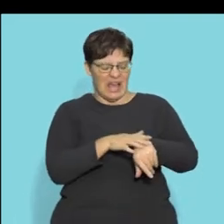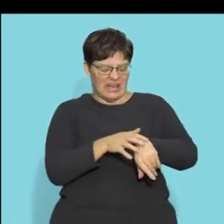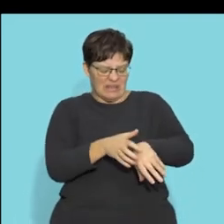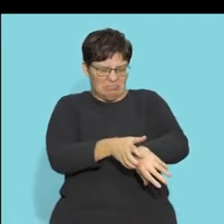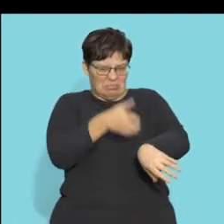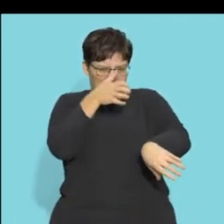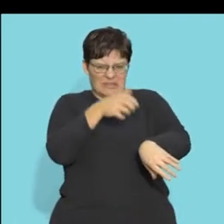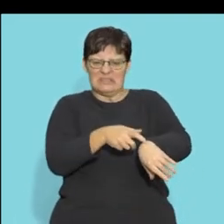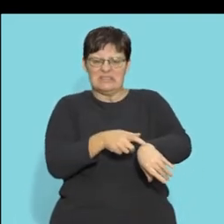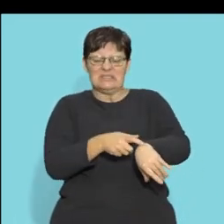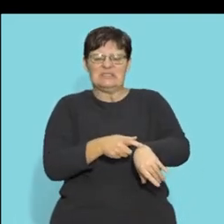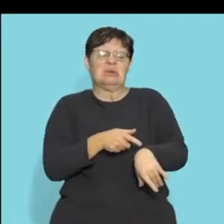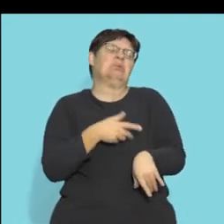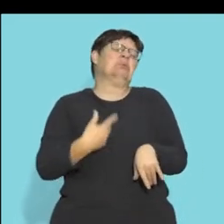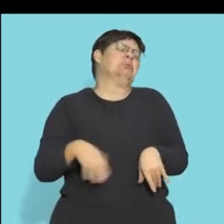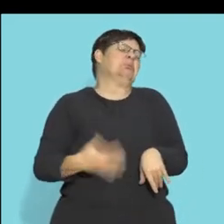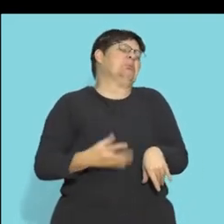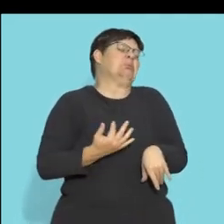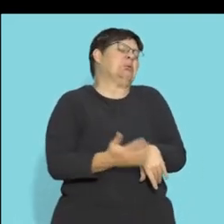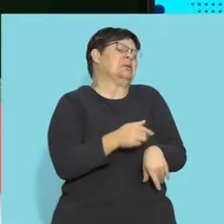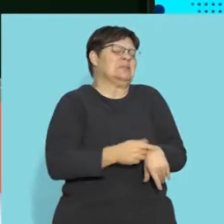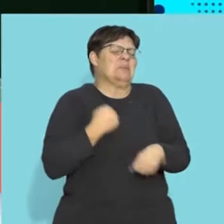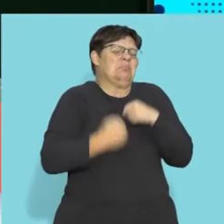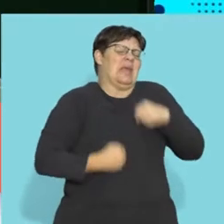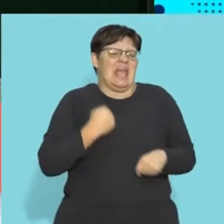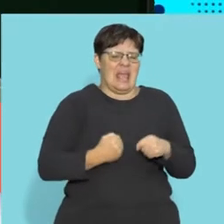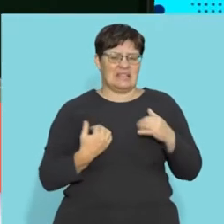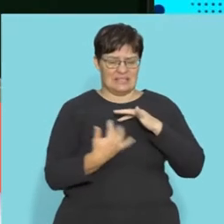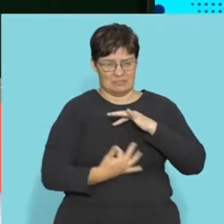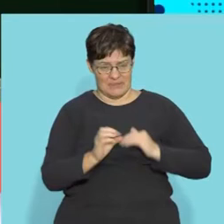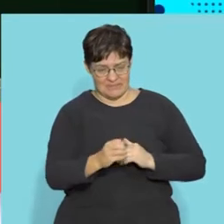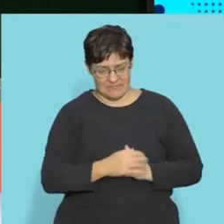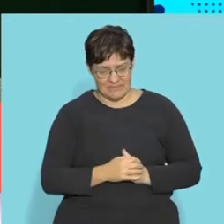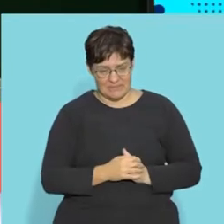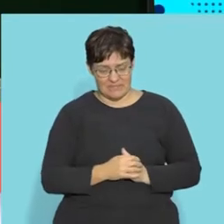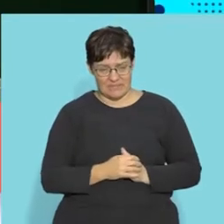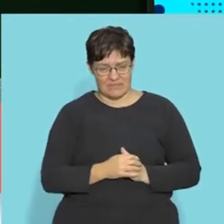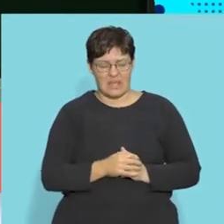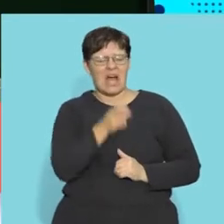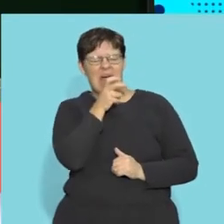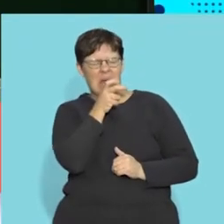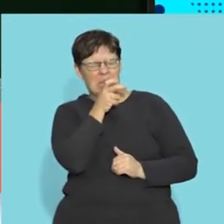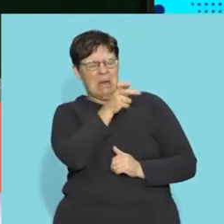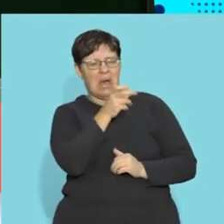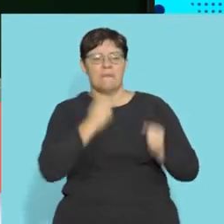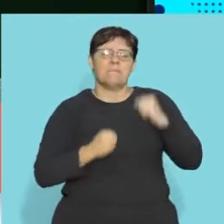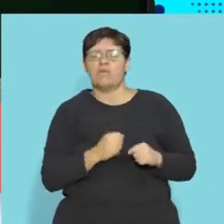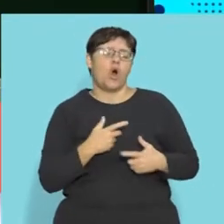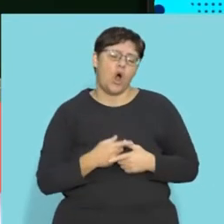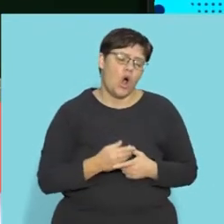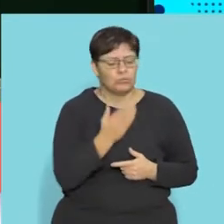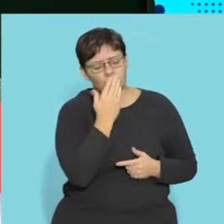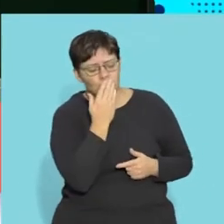and he scraped his knee and the skin is gone. So that is a pain stimuli. Again, now you're screaming.